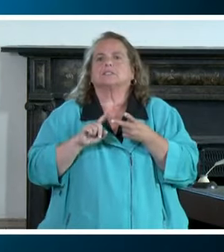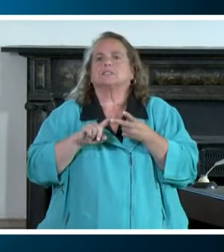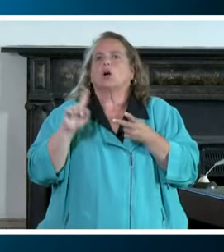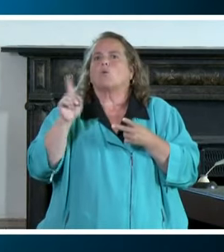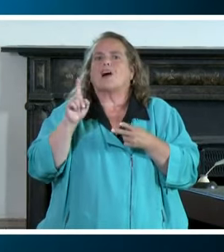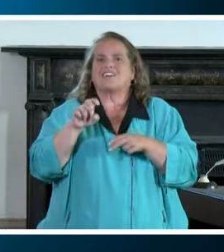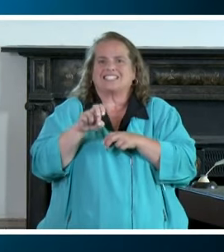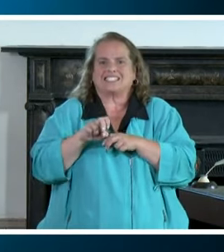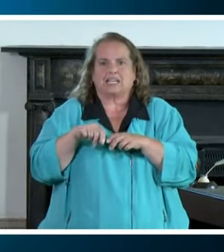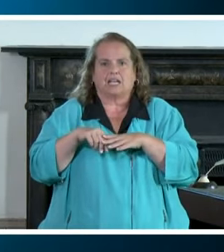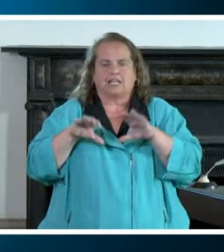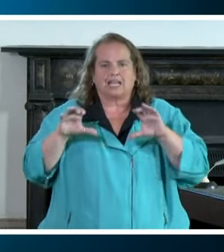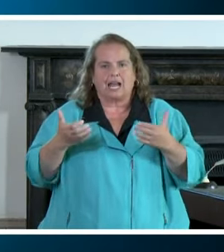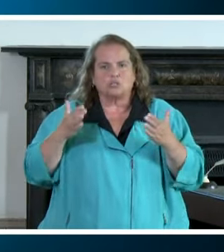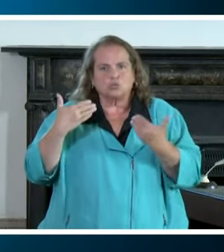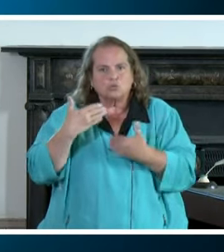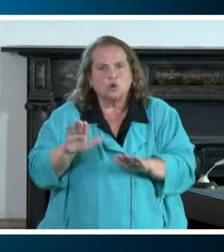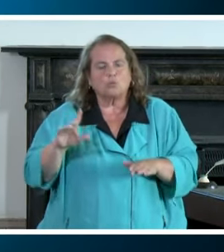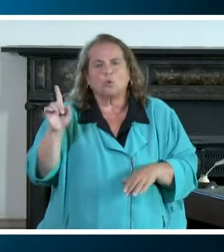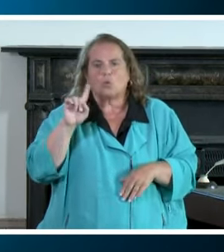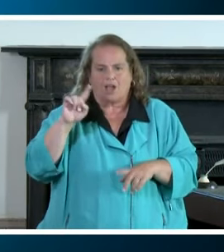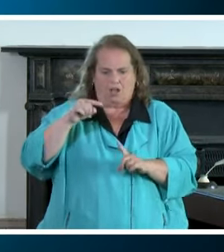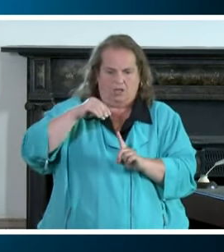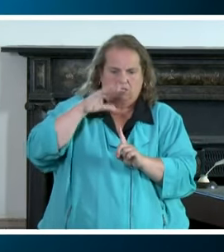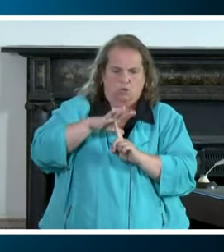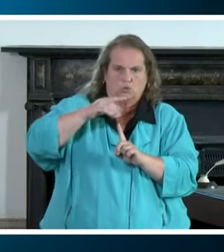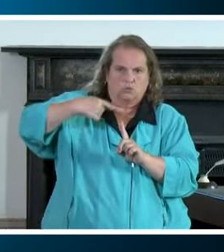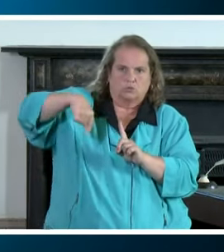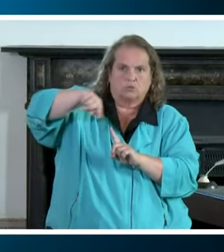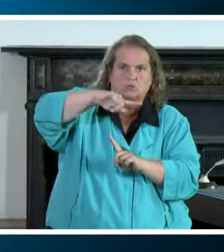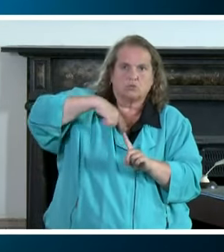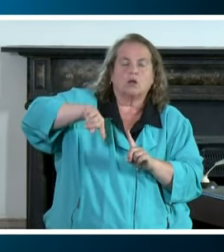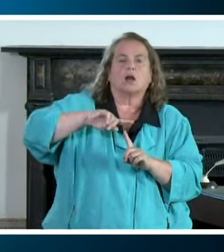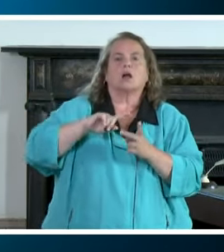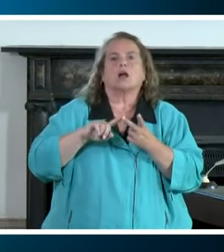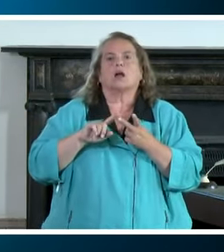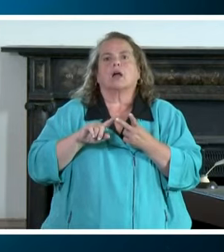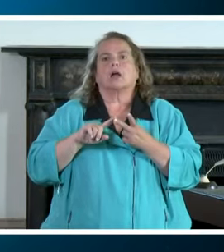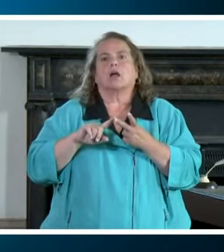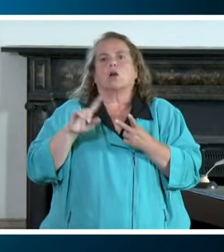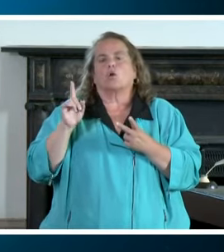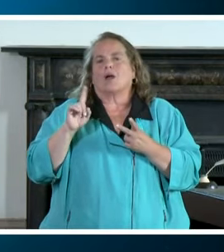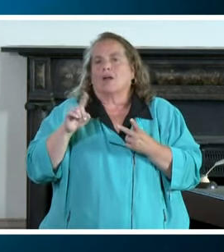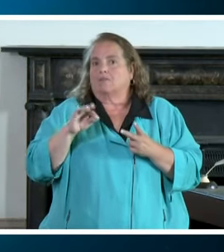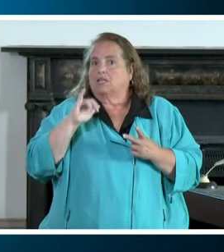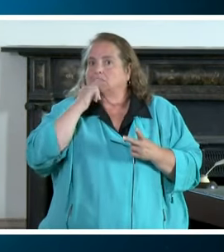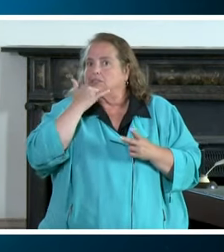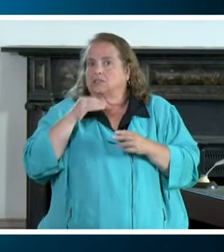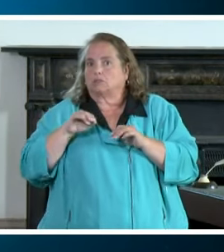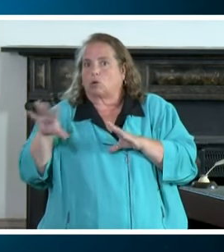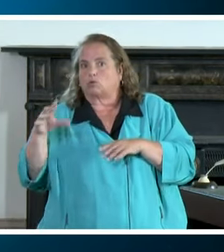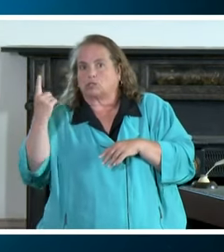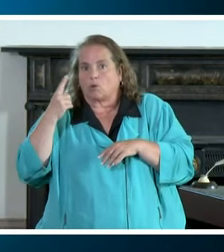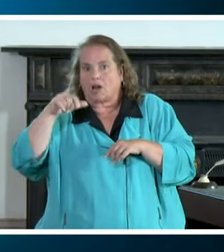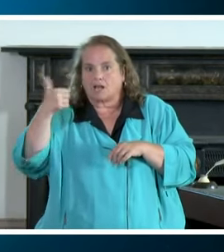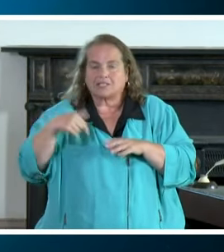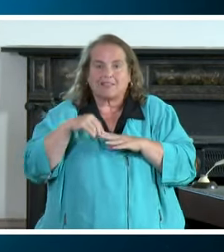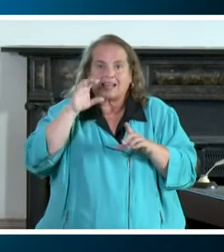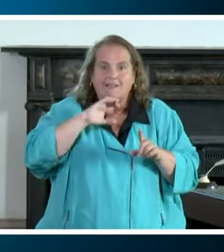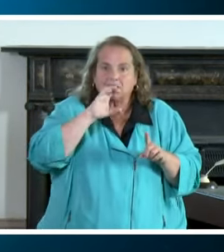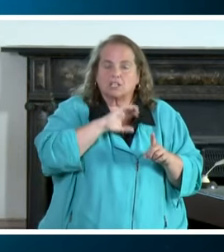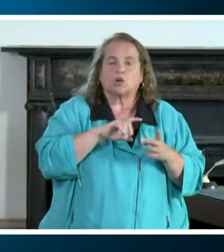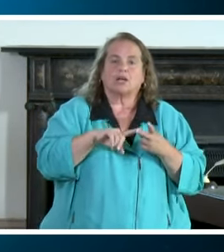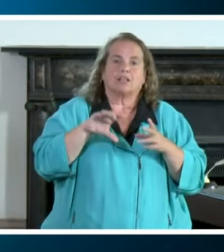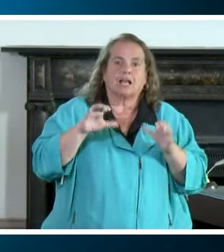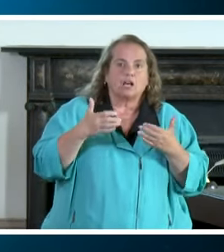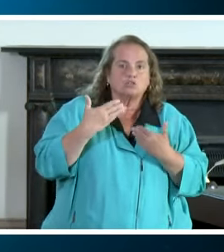is the seating chart in a classroom to determine whether or not i inadvertently expose someone in the cafeteria or